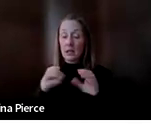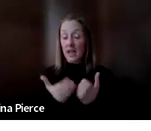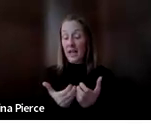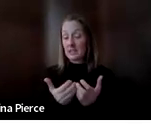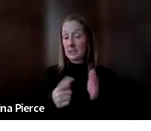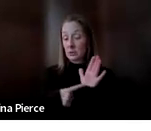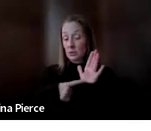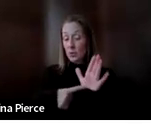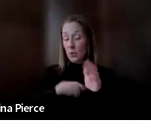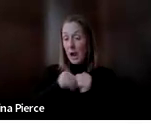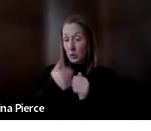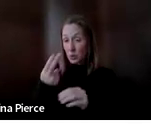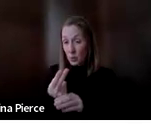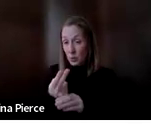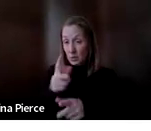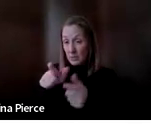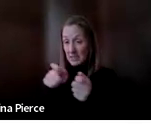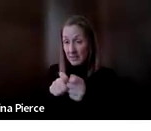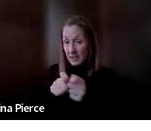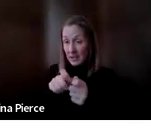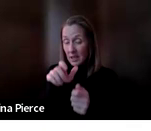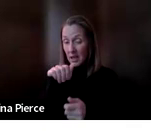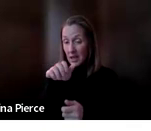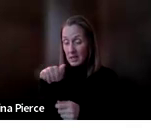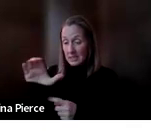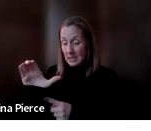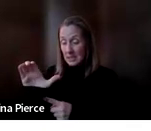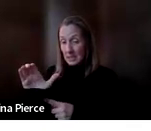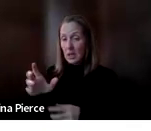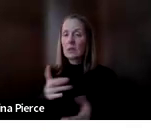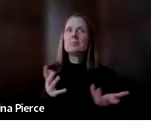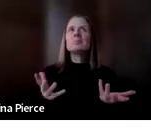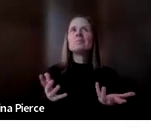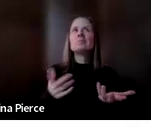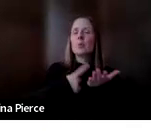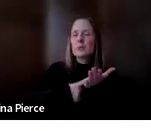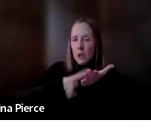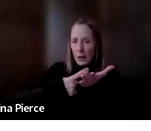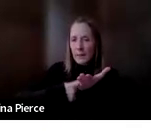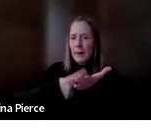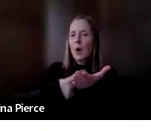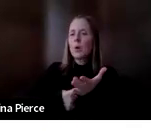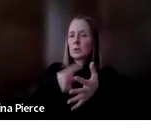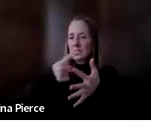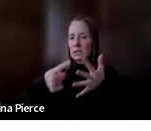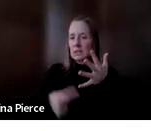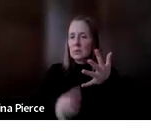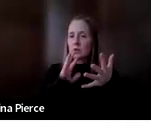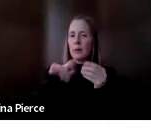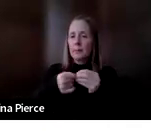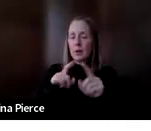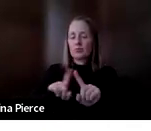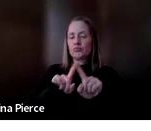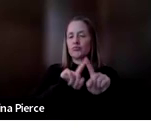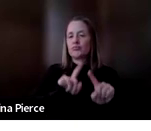AAC? We do talk about AAC implementation and we cover a lot of different devices. We